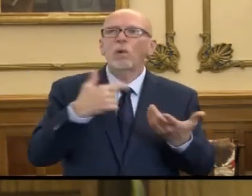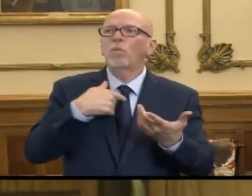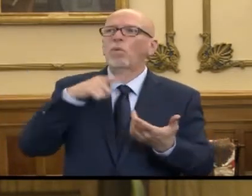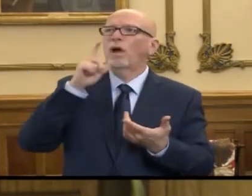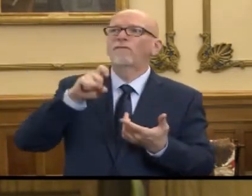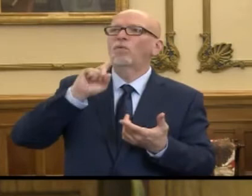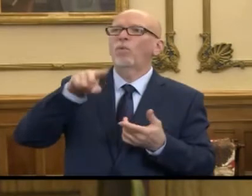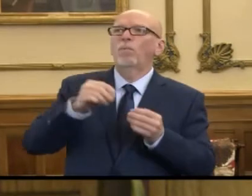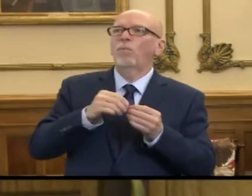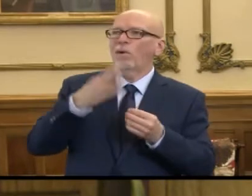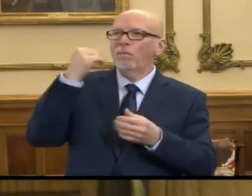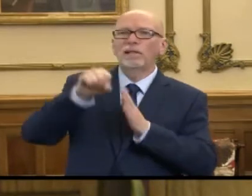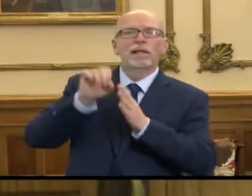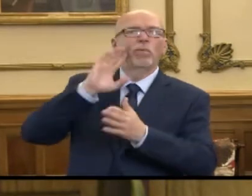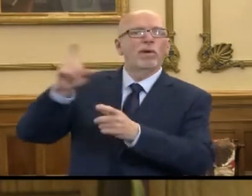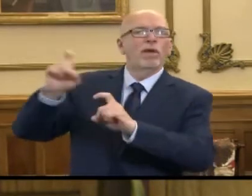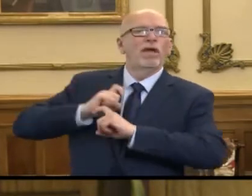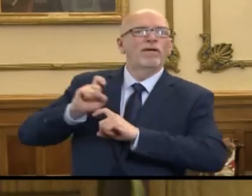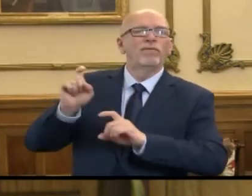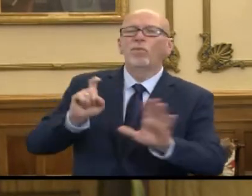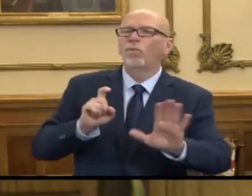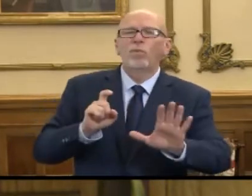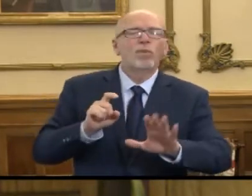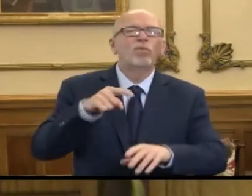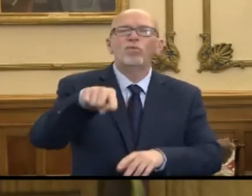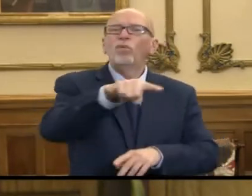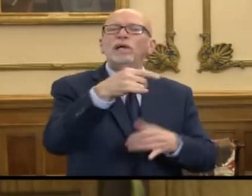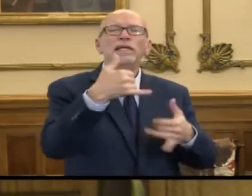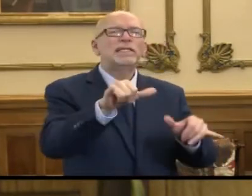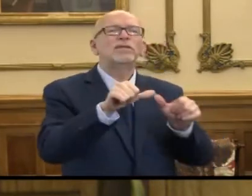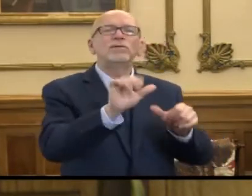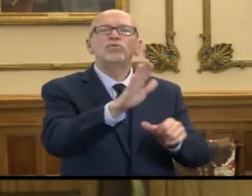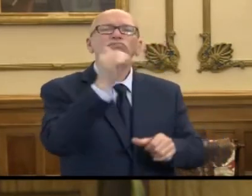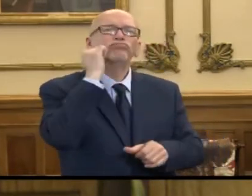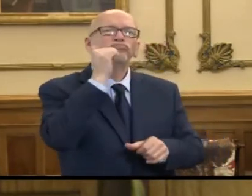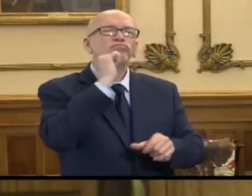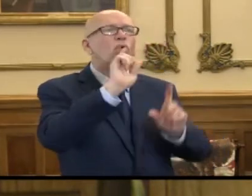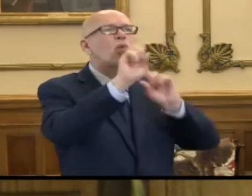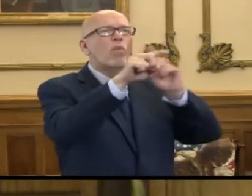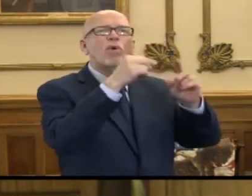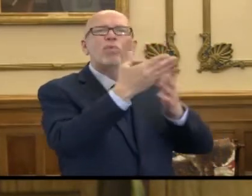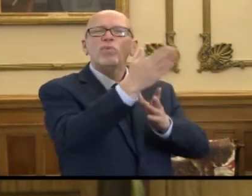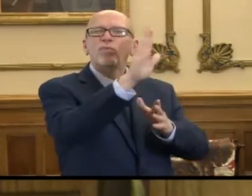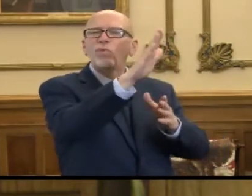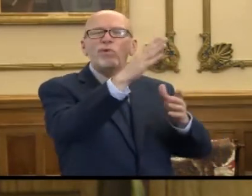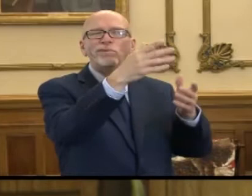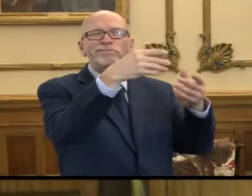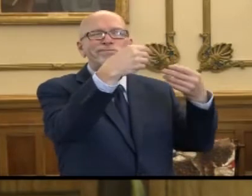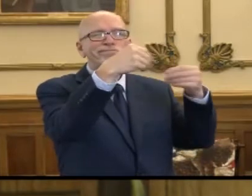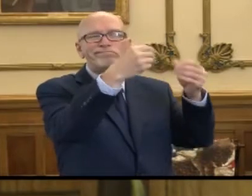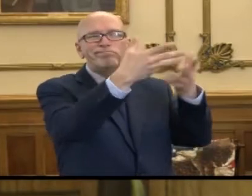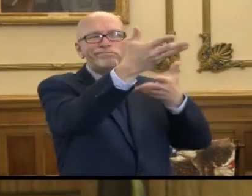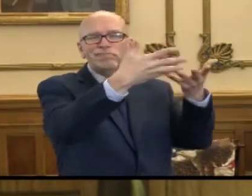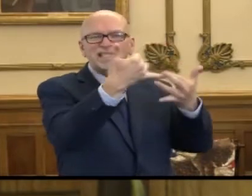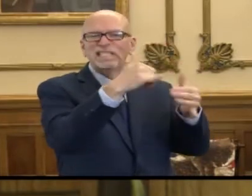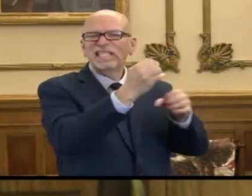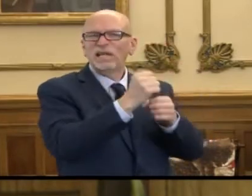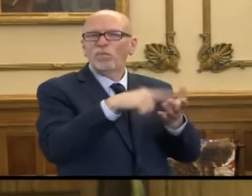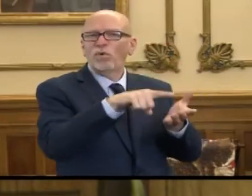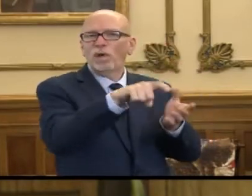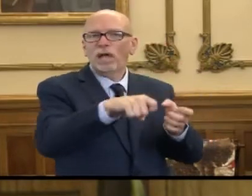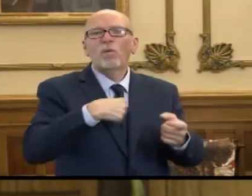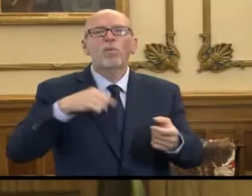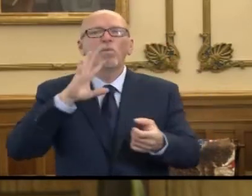need to order anymore because the state has this. No, I need you to continue to work your supply chain and continue to get what you can, and then we'll